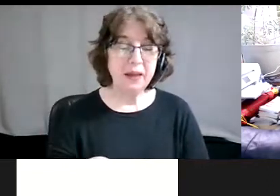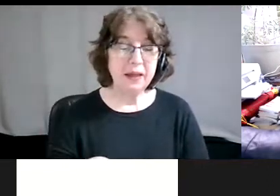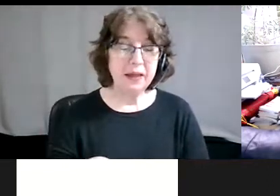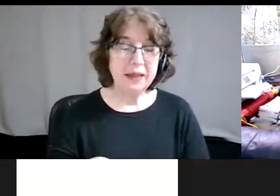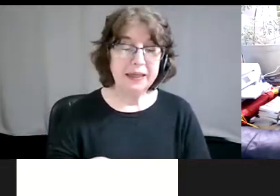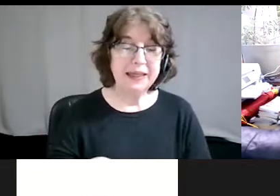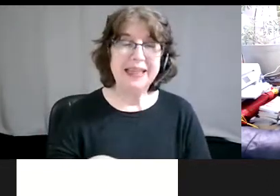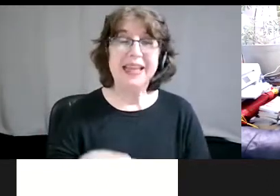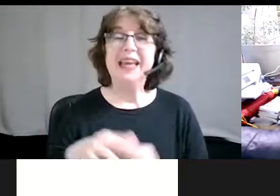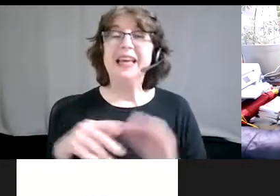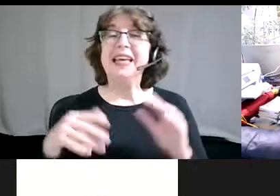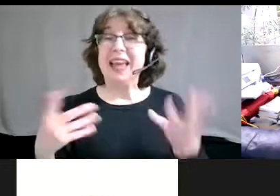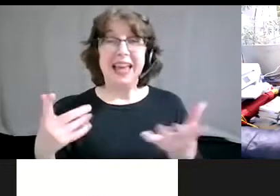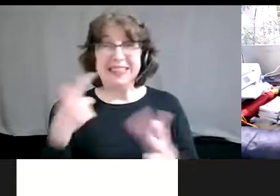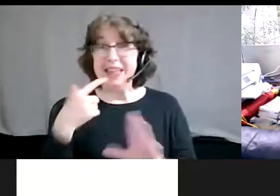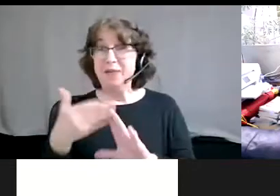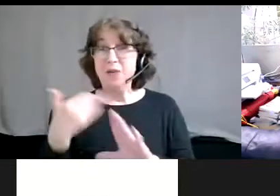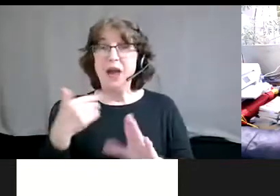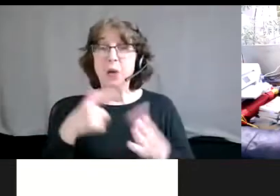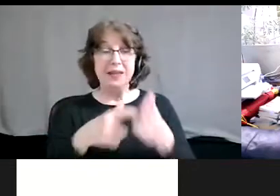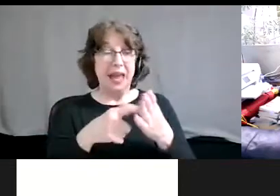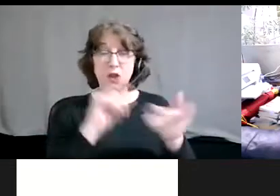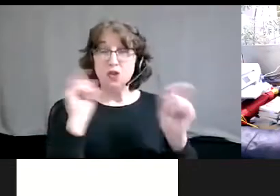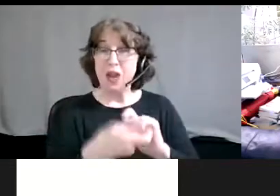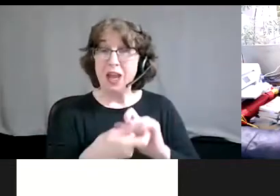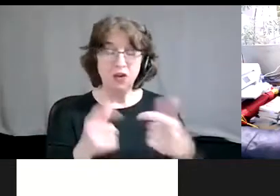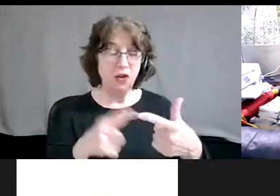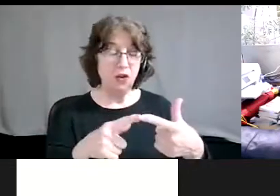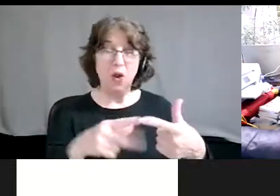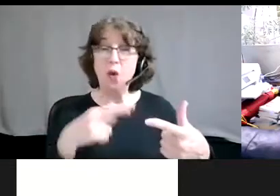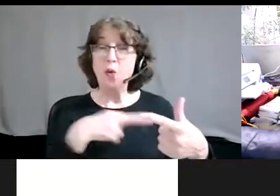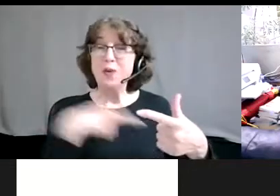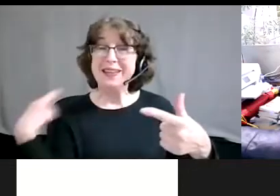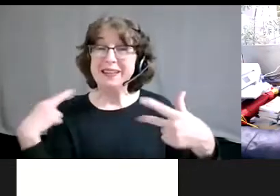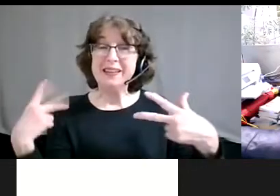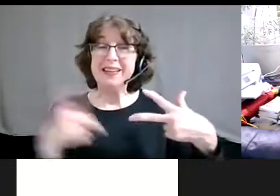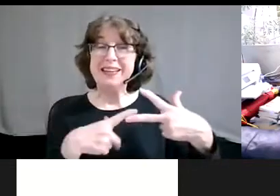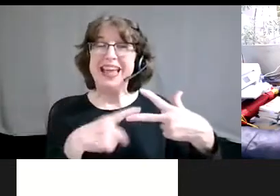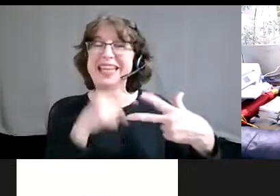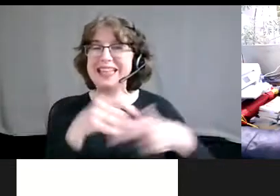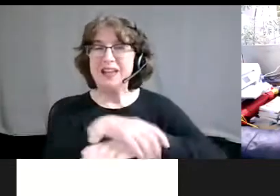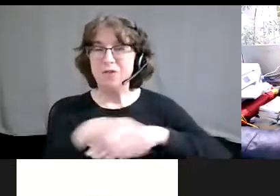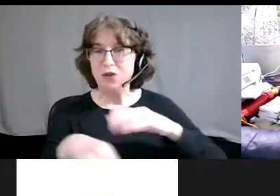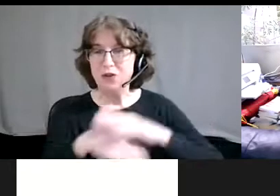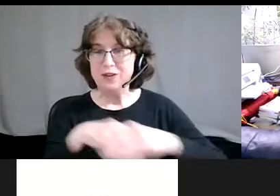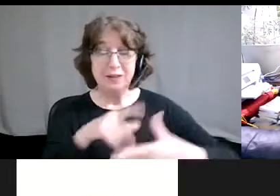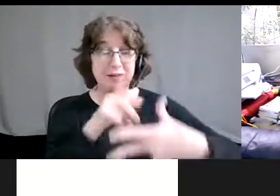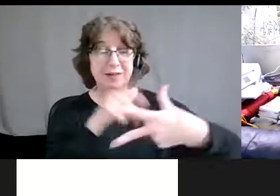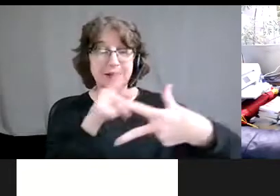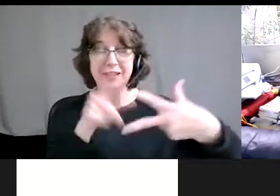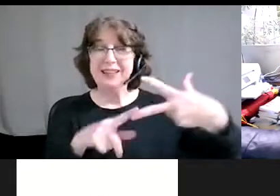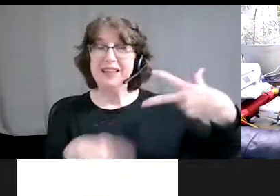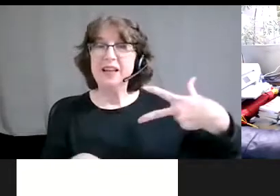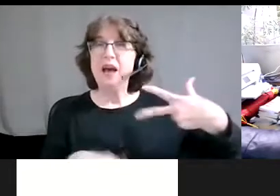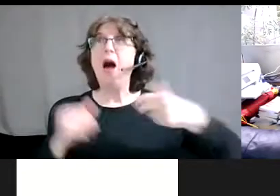it's going to take change, it's going to take risk, it's going to take discomfort. And those are all things that are really, really